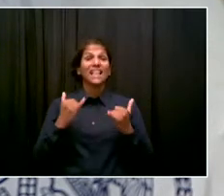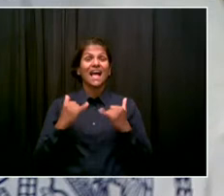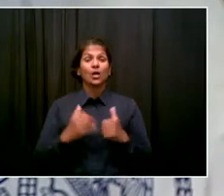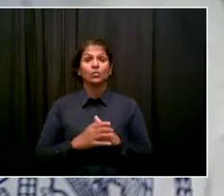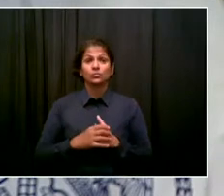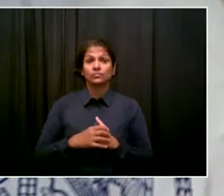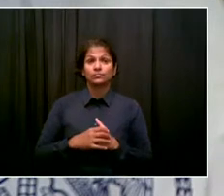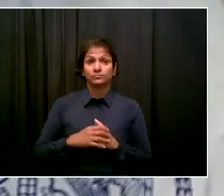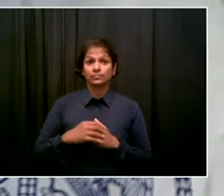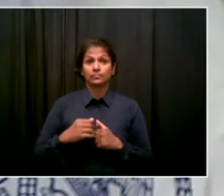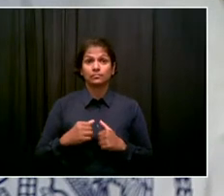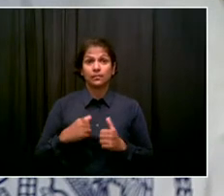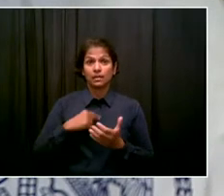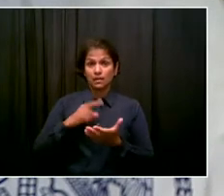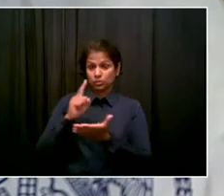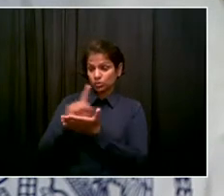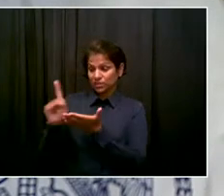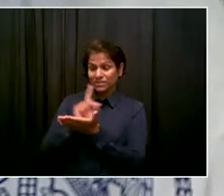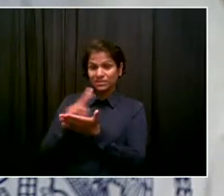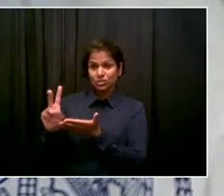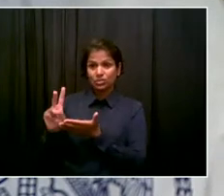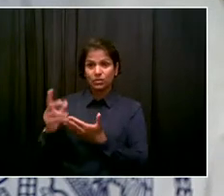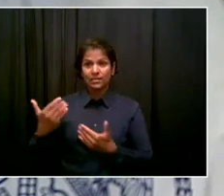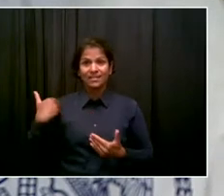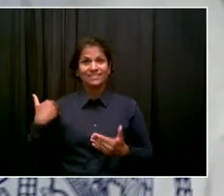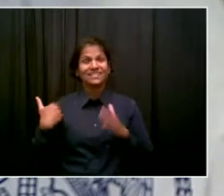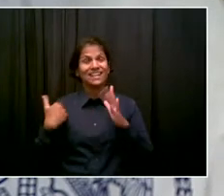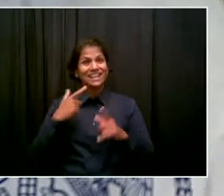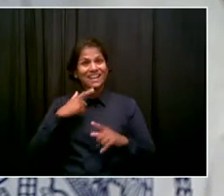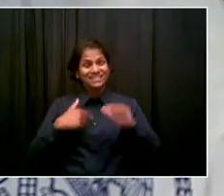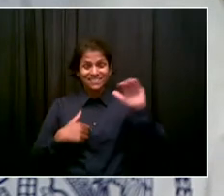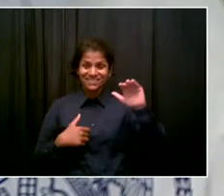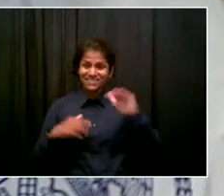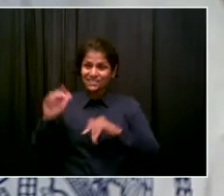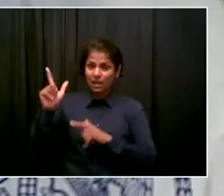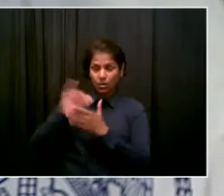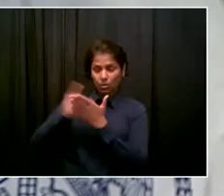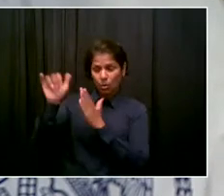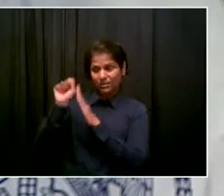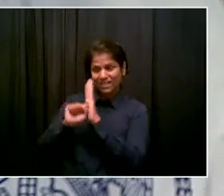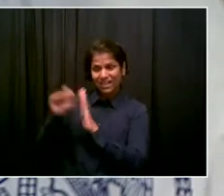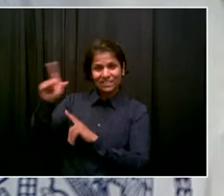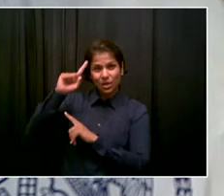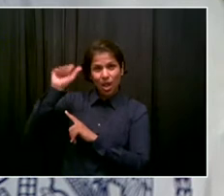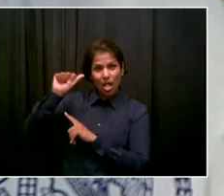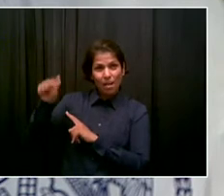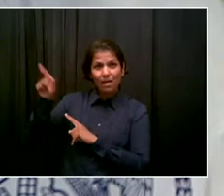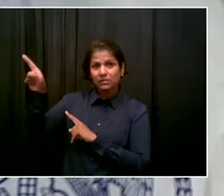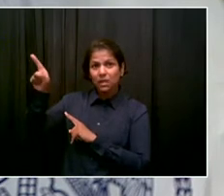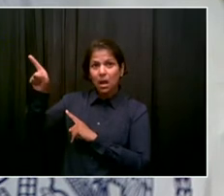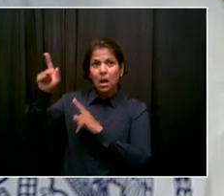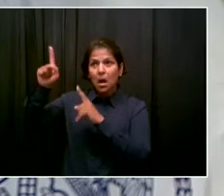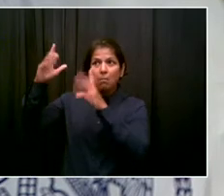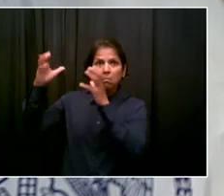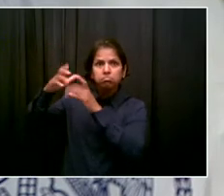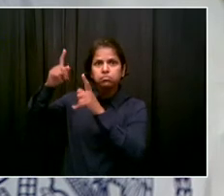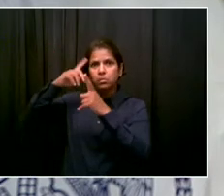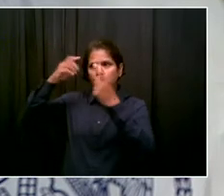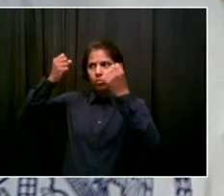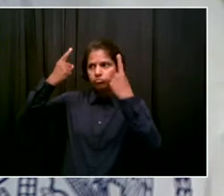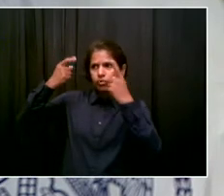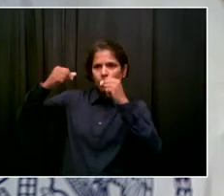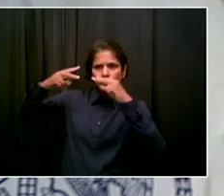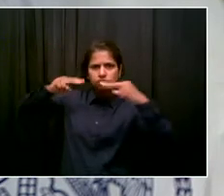finally have that momentum. We can get this bill done now in combination with more police efforts to get gun off the streets,